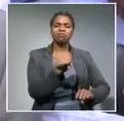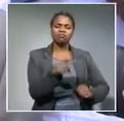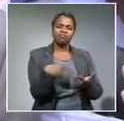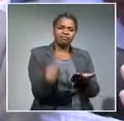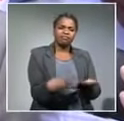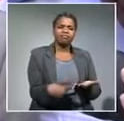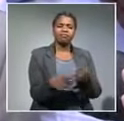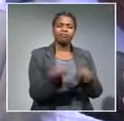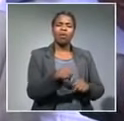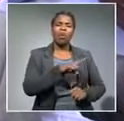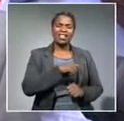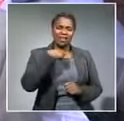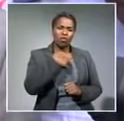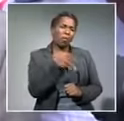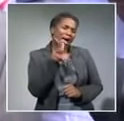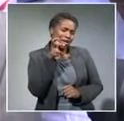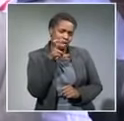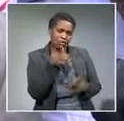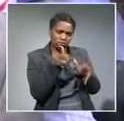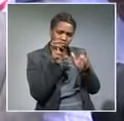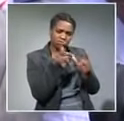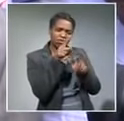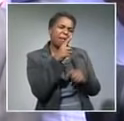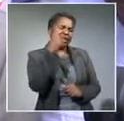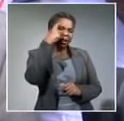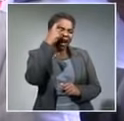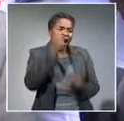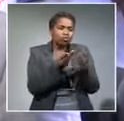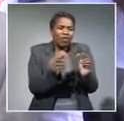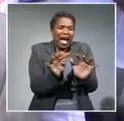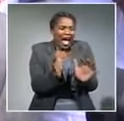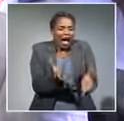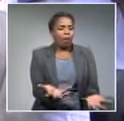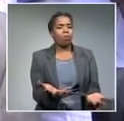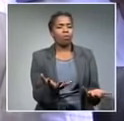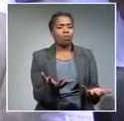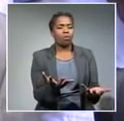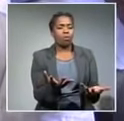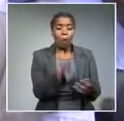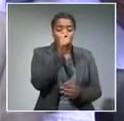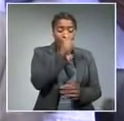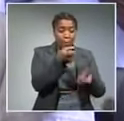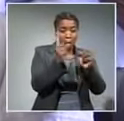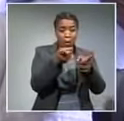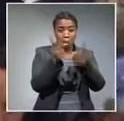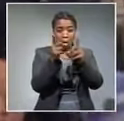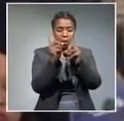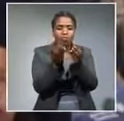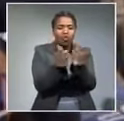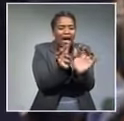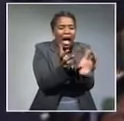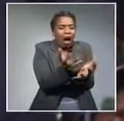because we want to hear also there are such issues how do they think of these matters must be handled